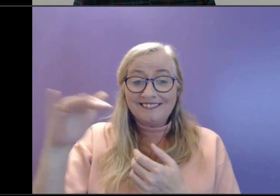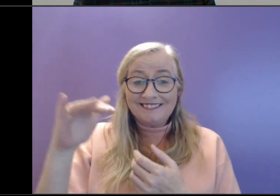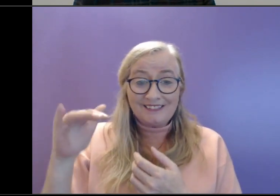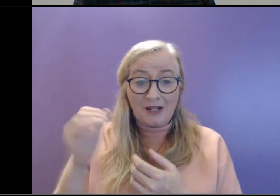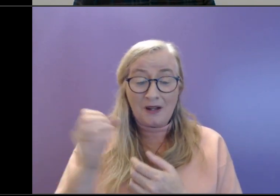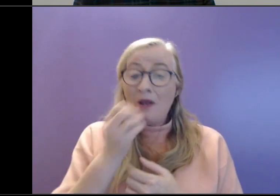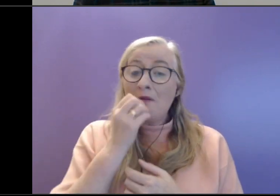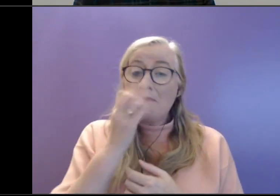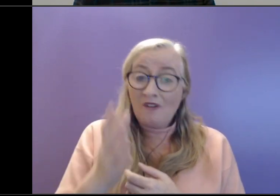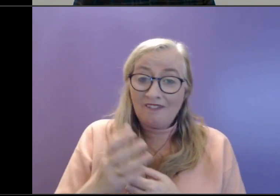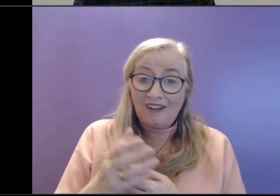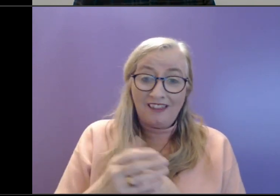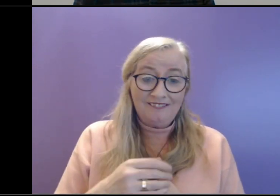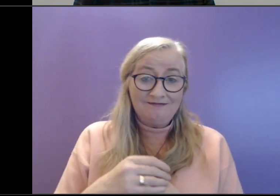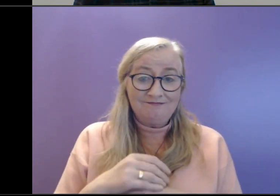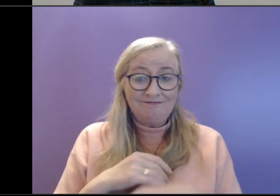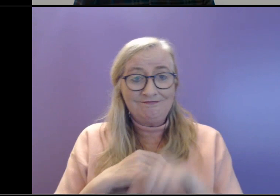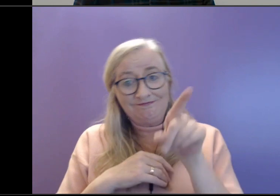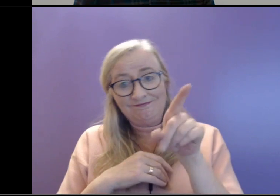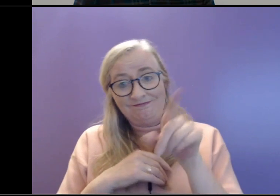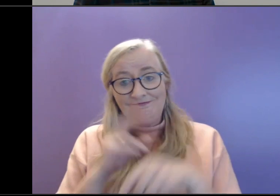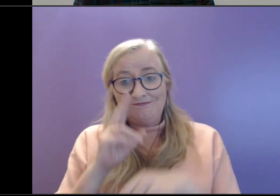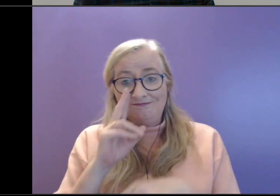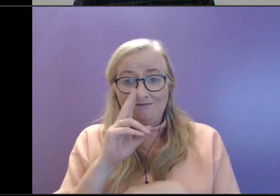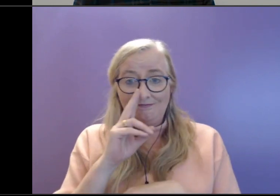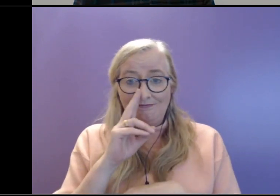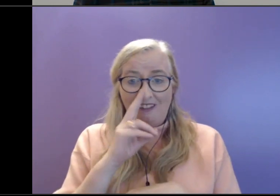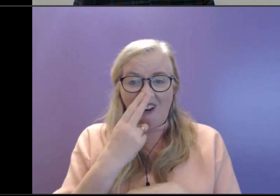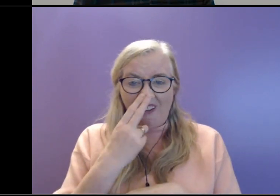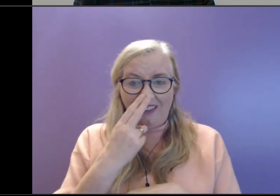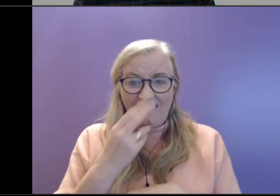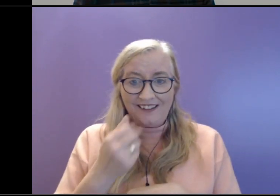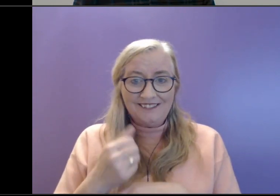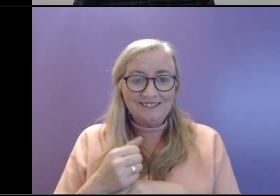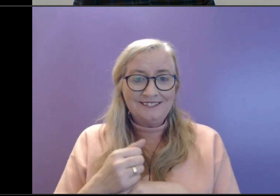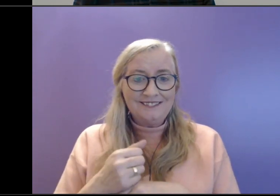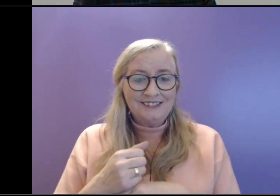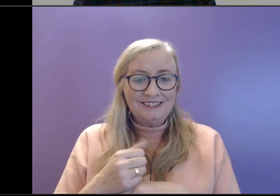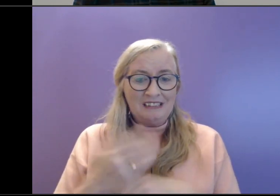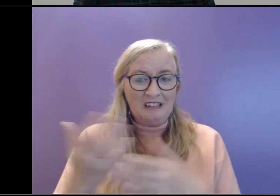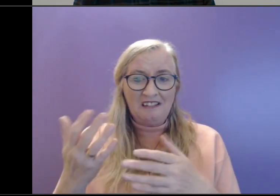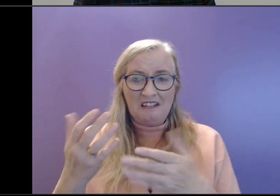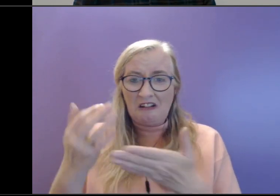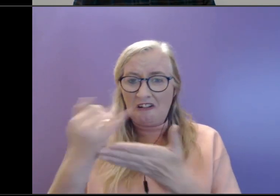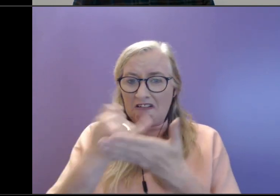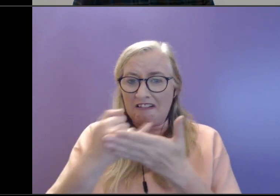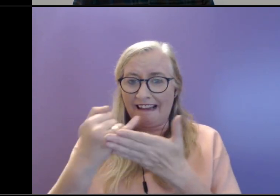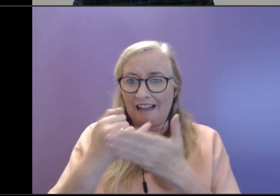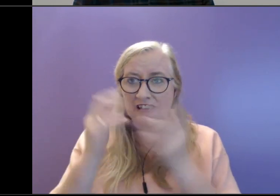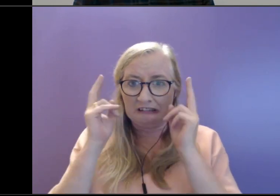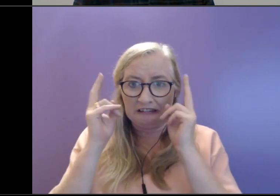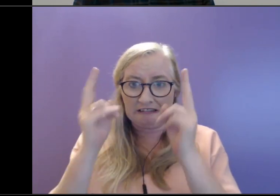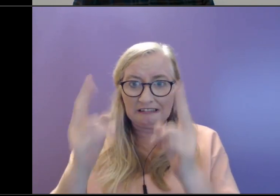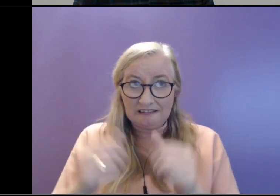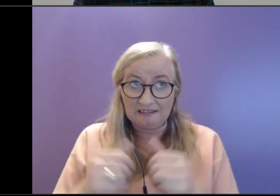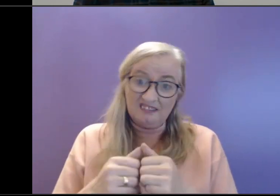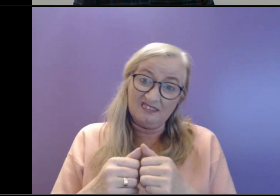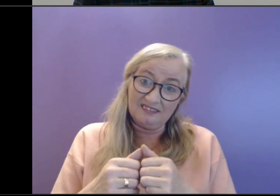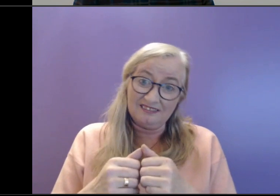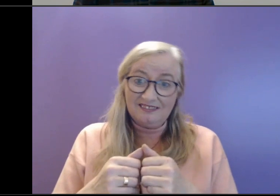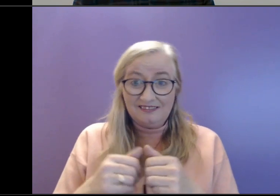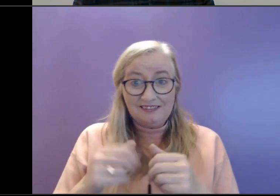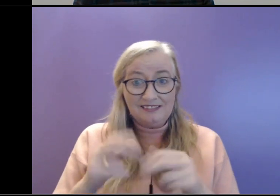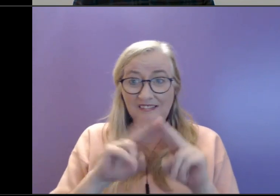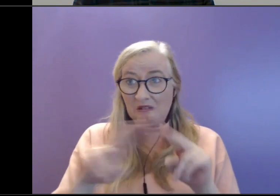and lovely. And then others, you know, we might be looking at kind of grey streets and that might feel that appealing or that beautiful.